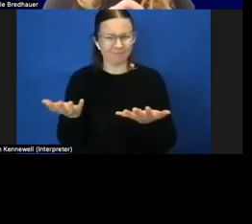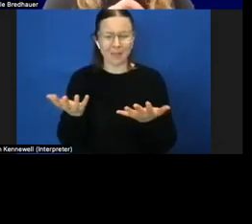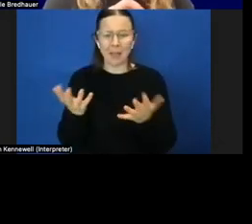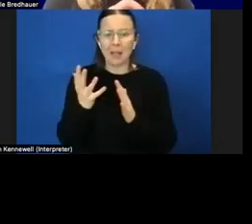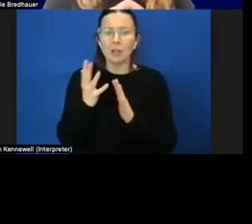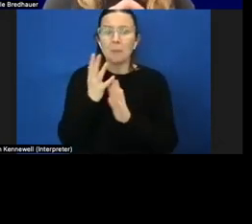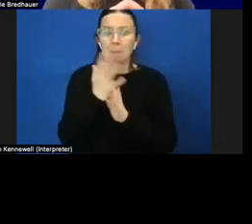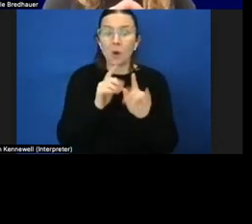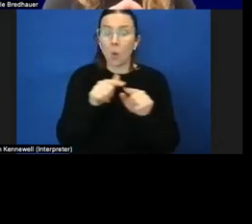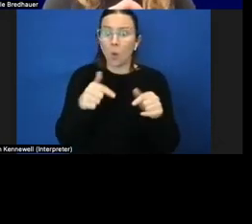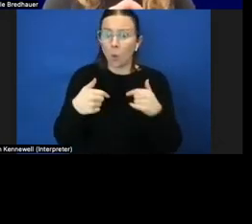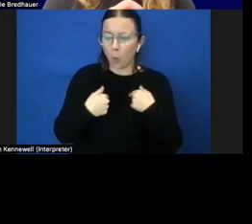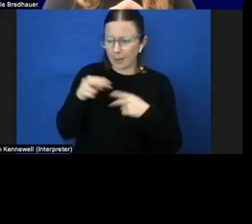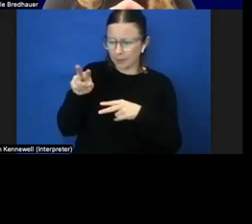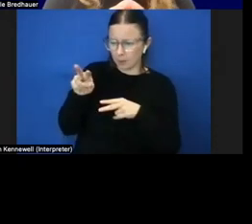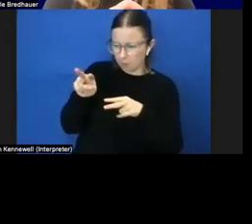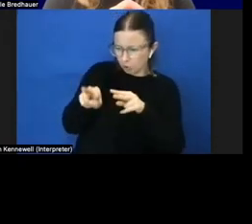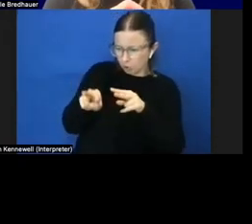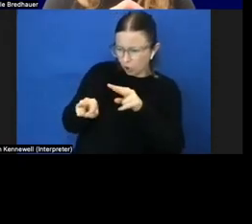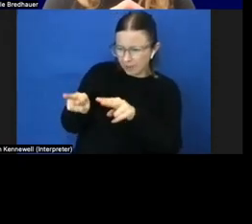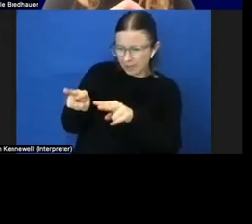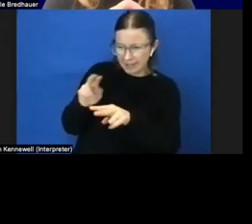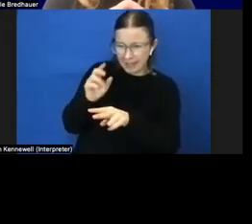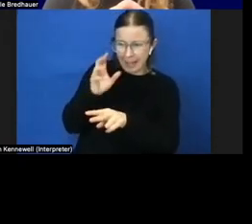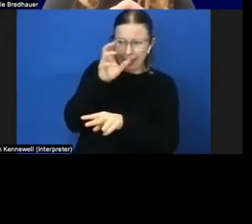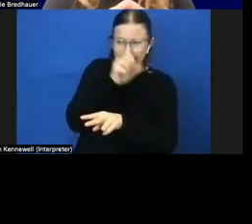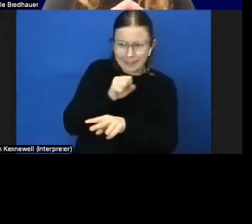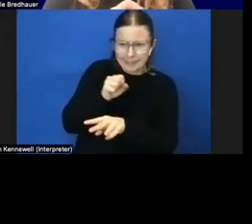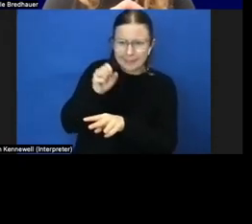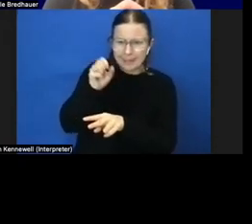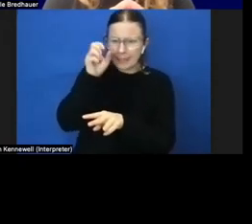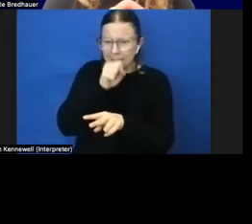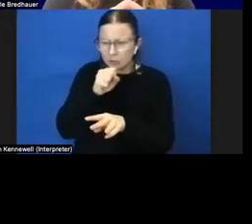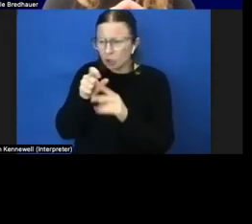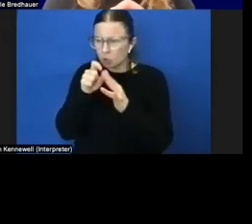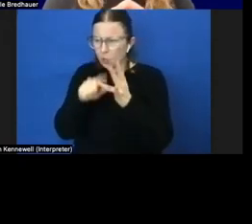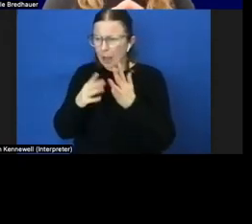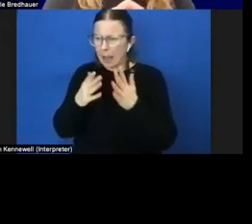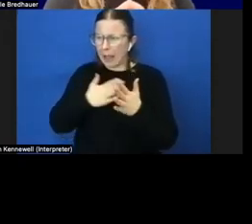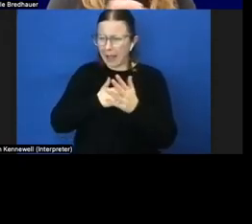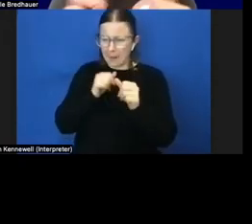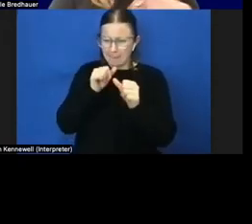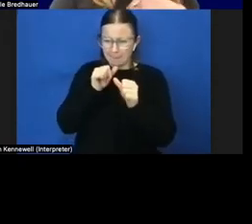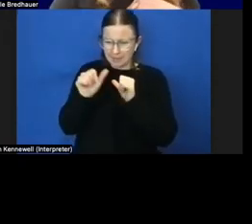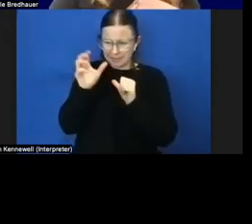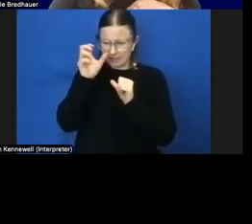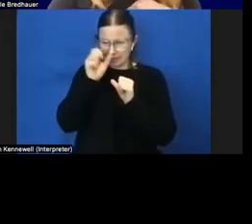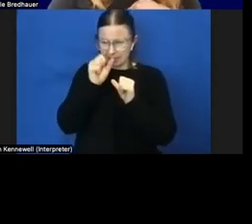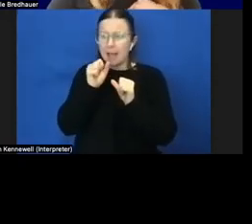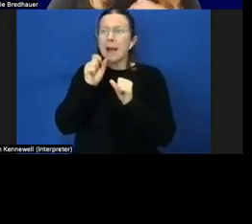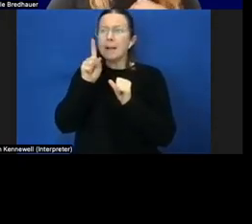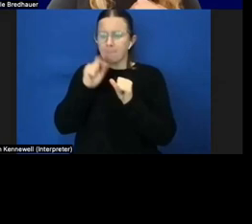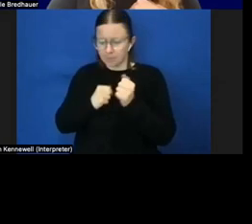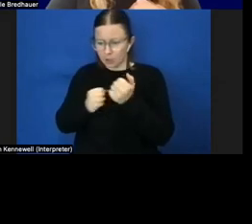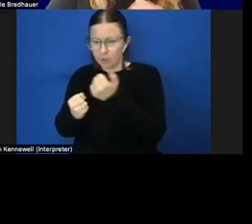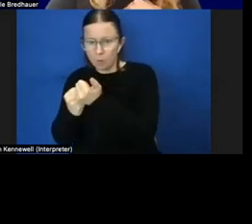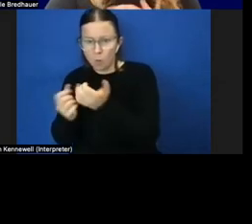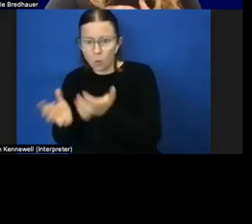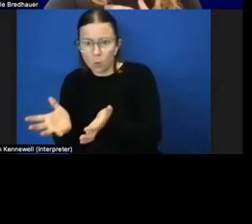our best guess and doing our best to um support their development to continue